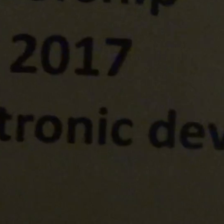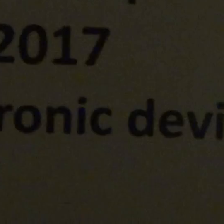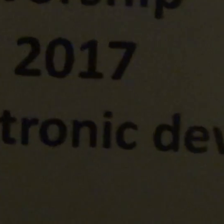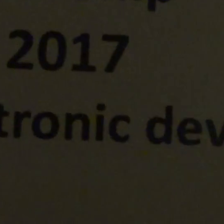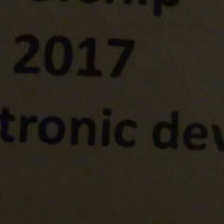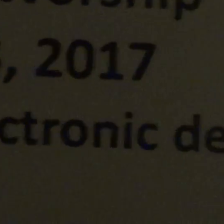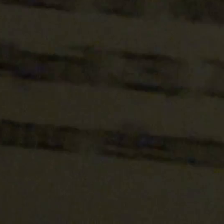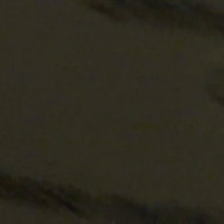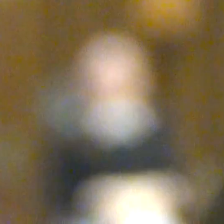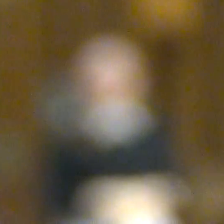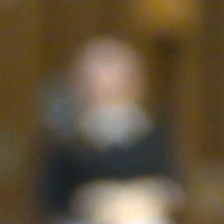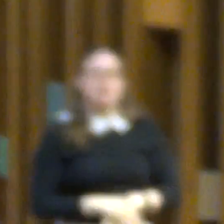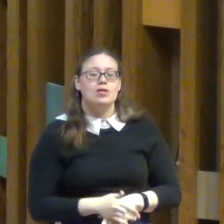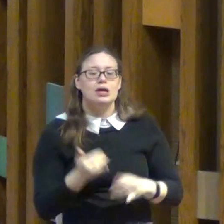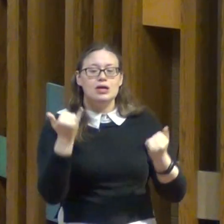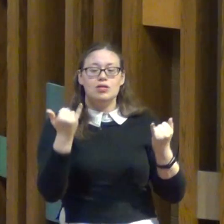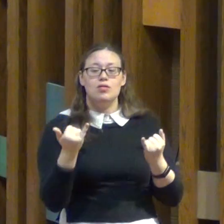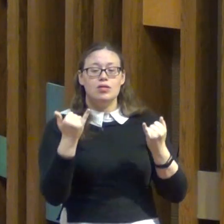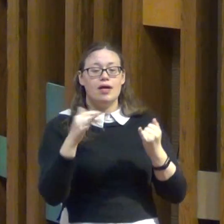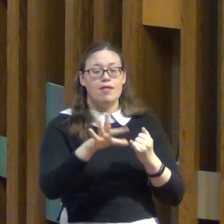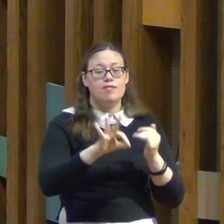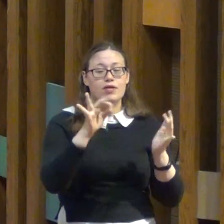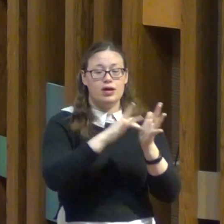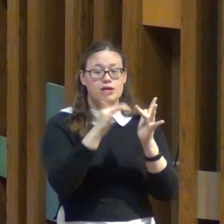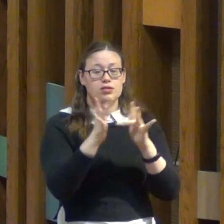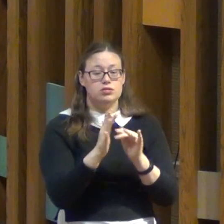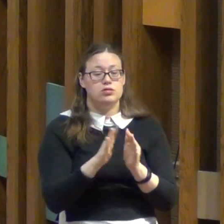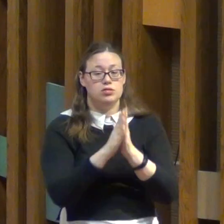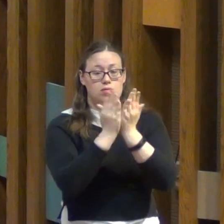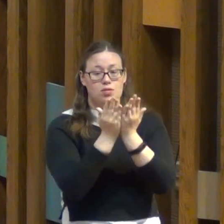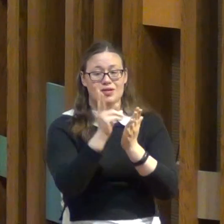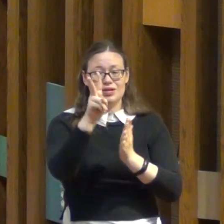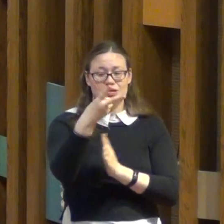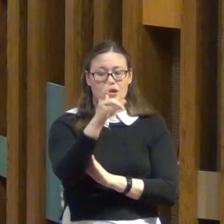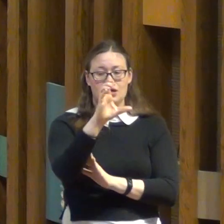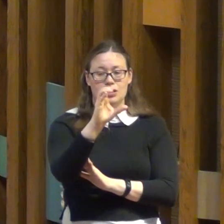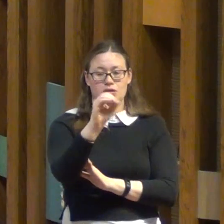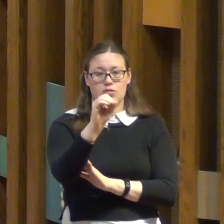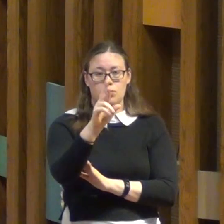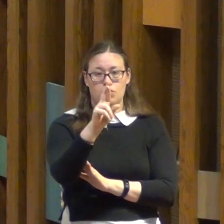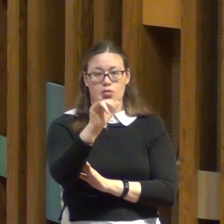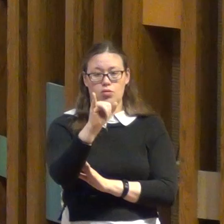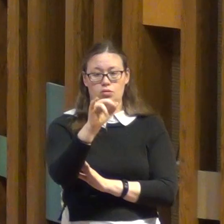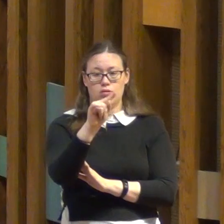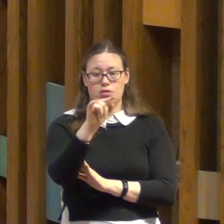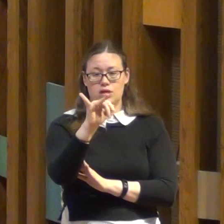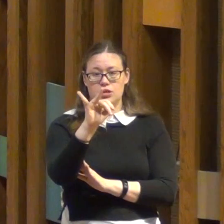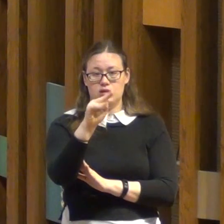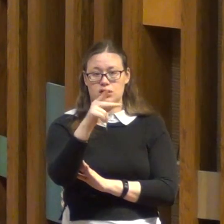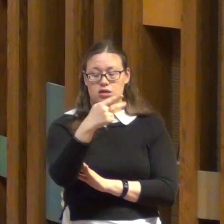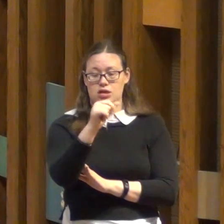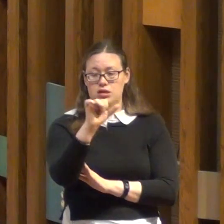Would you turn your Bibles once again to 2nd Corinthians, this time the first chapter.